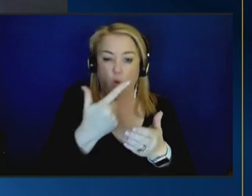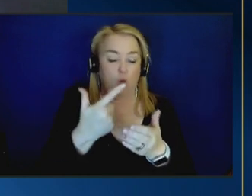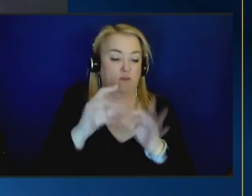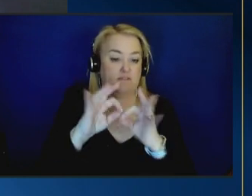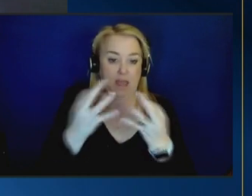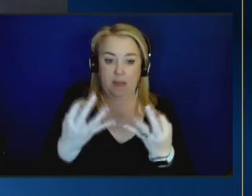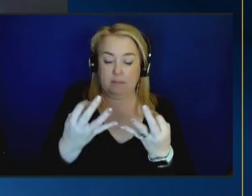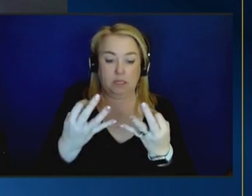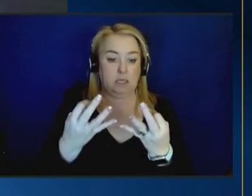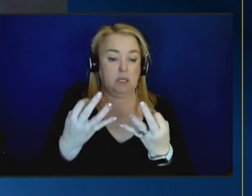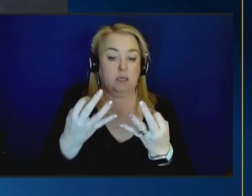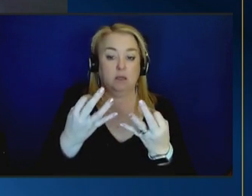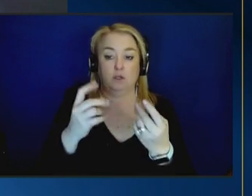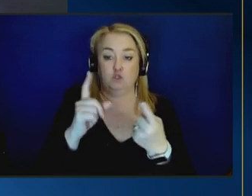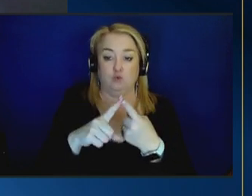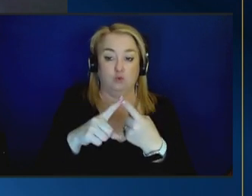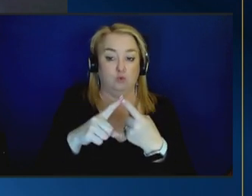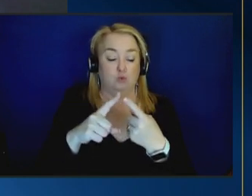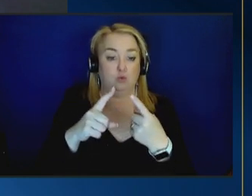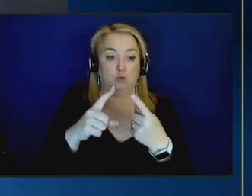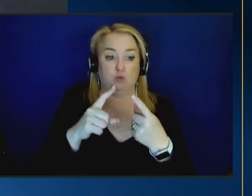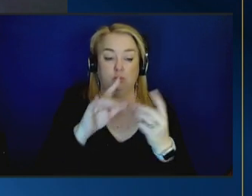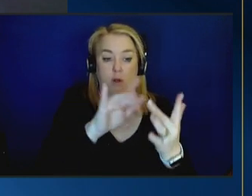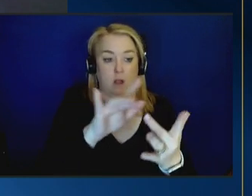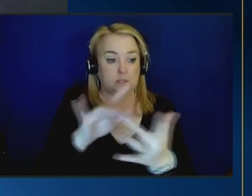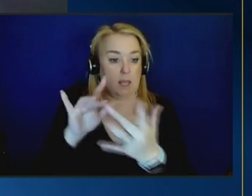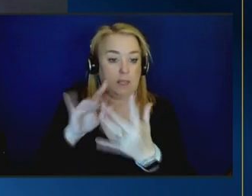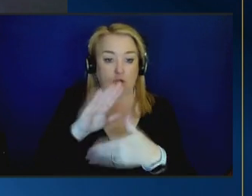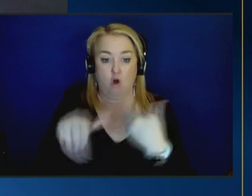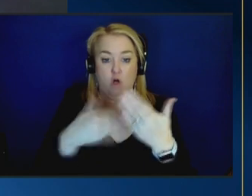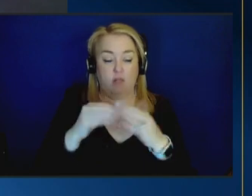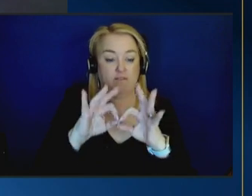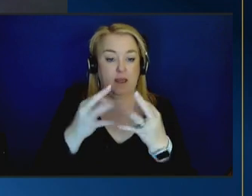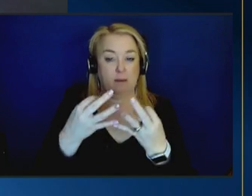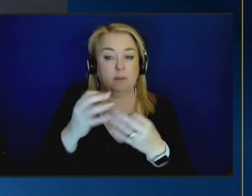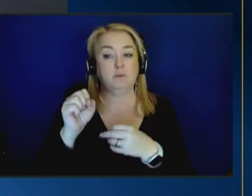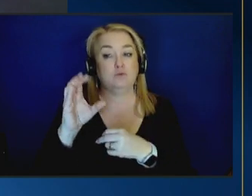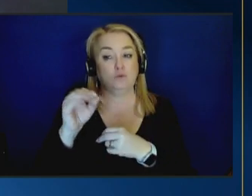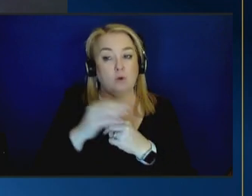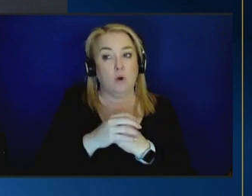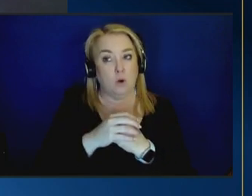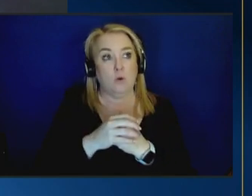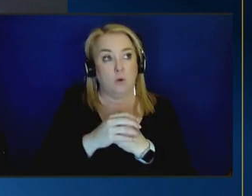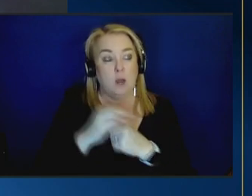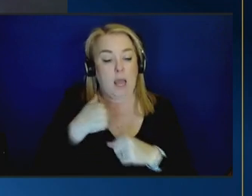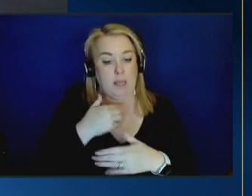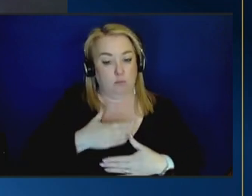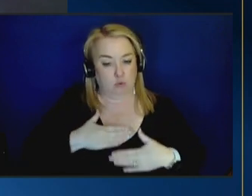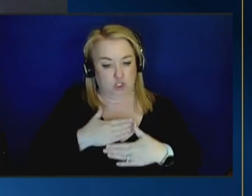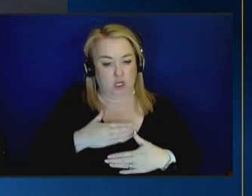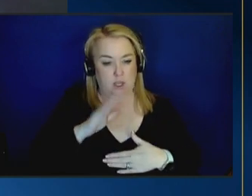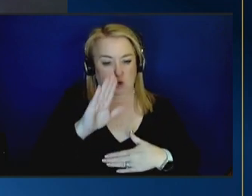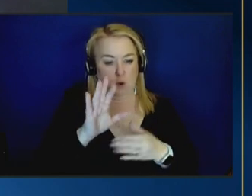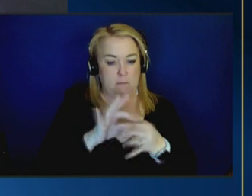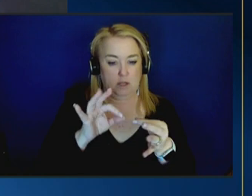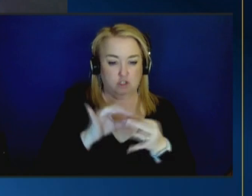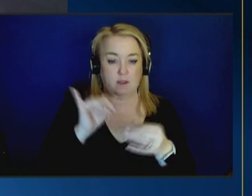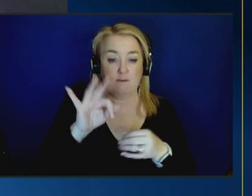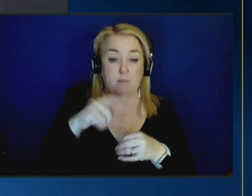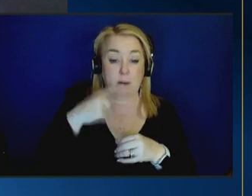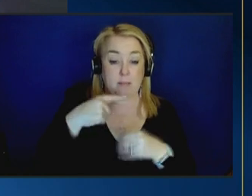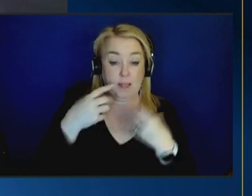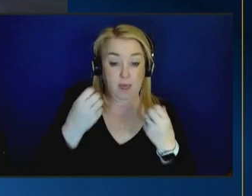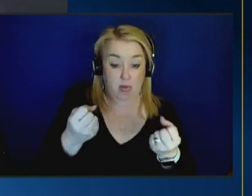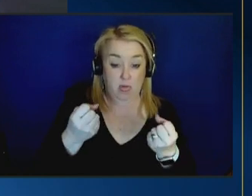community into the field and reach the family and so i appreciate you mentioning public health it is a passion